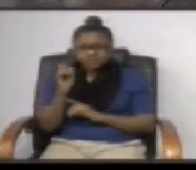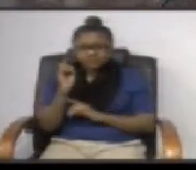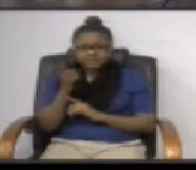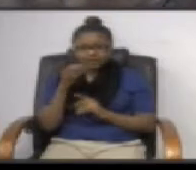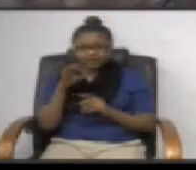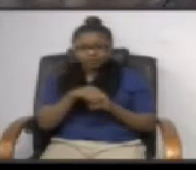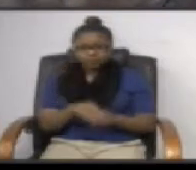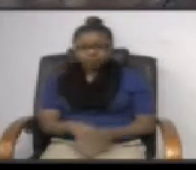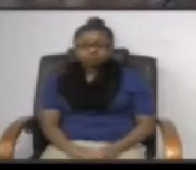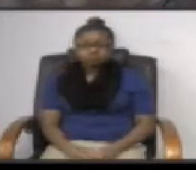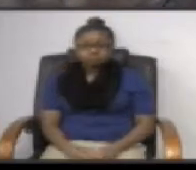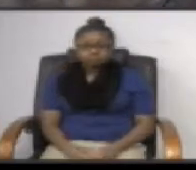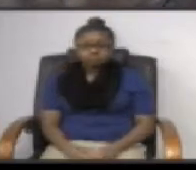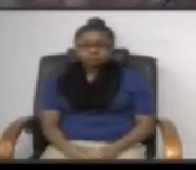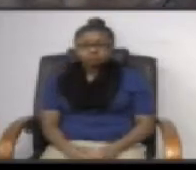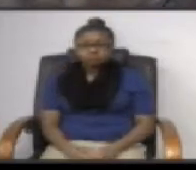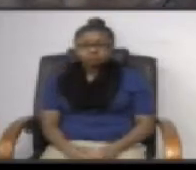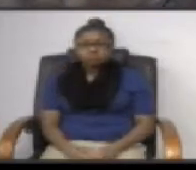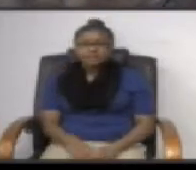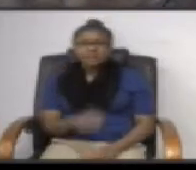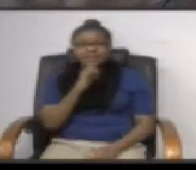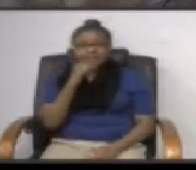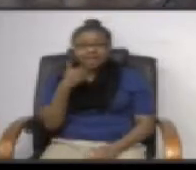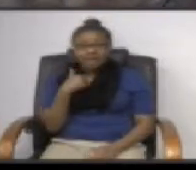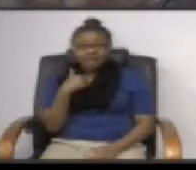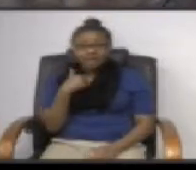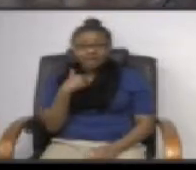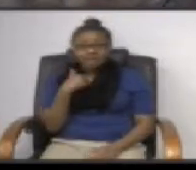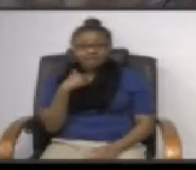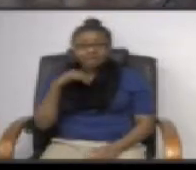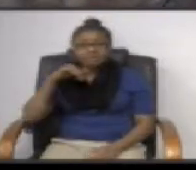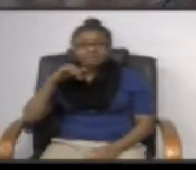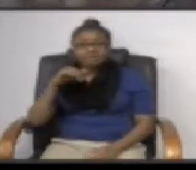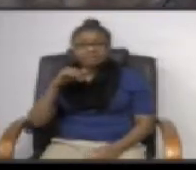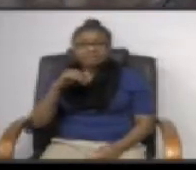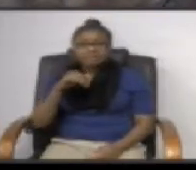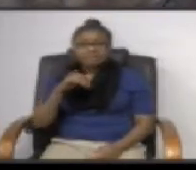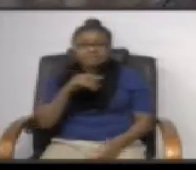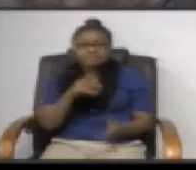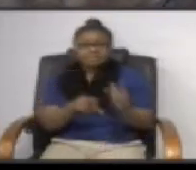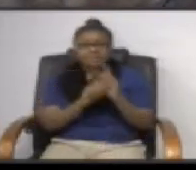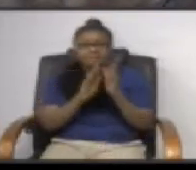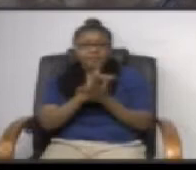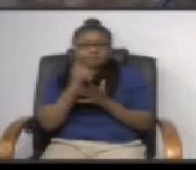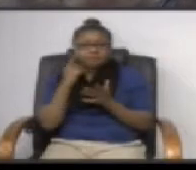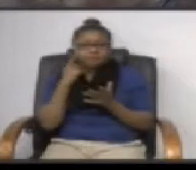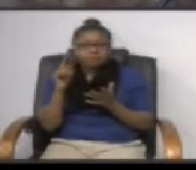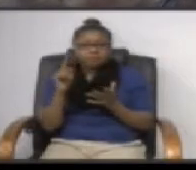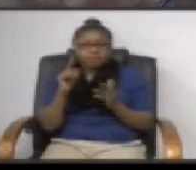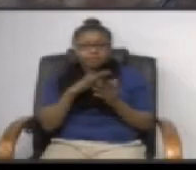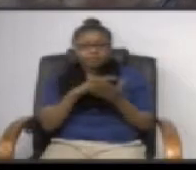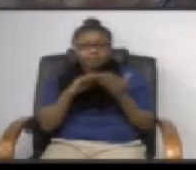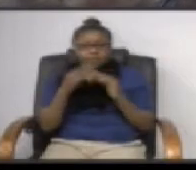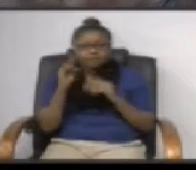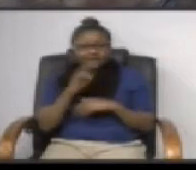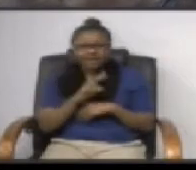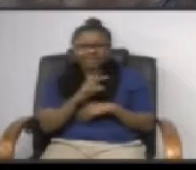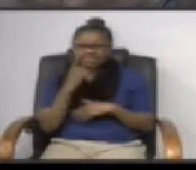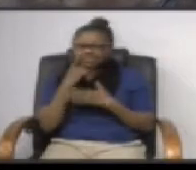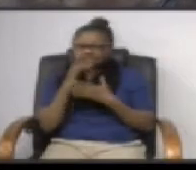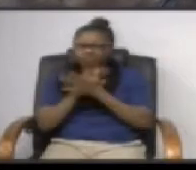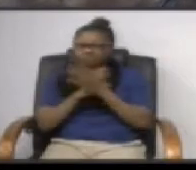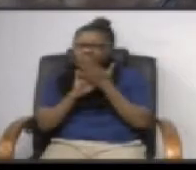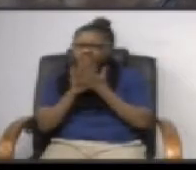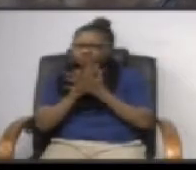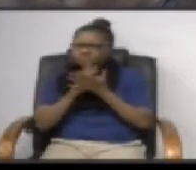um they didn't even have a leasing agreement for the community to look at so i think that's a lack of transparency i